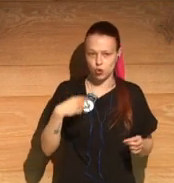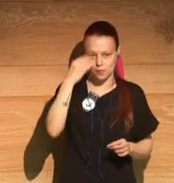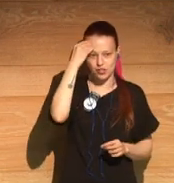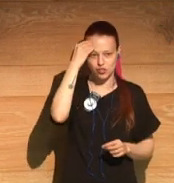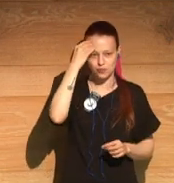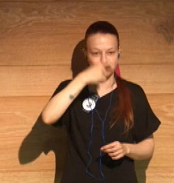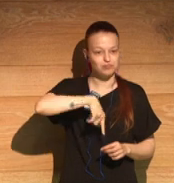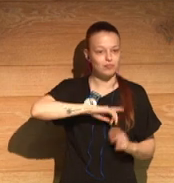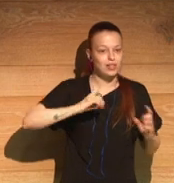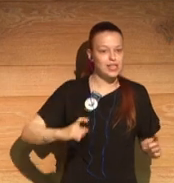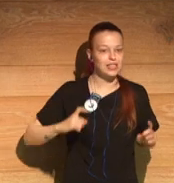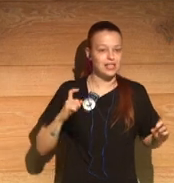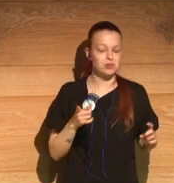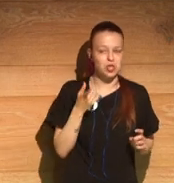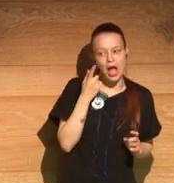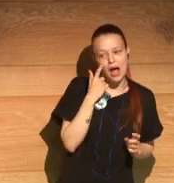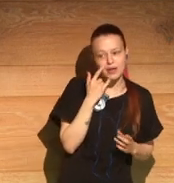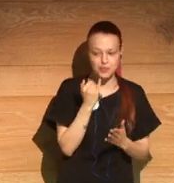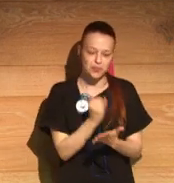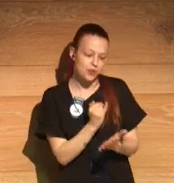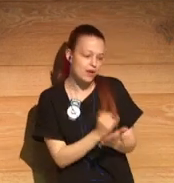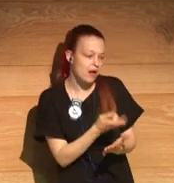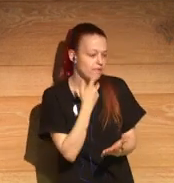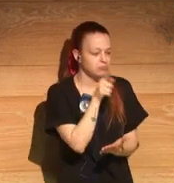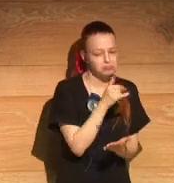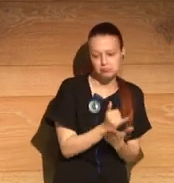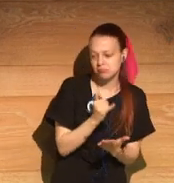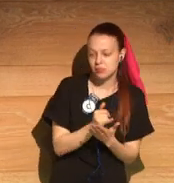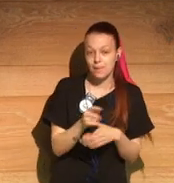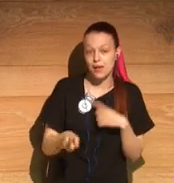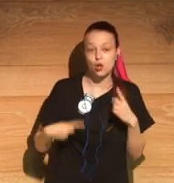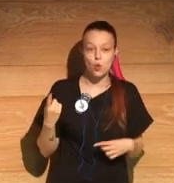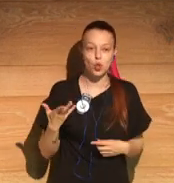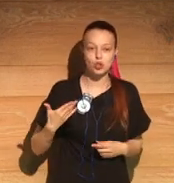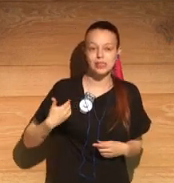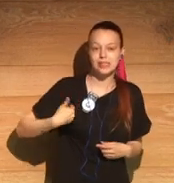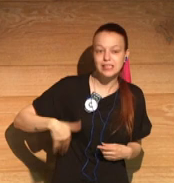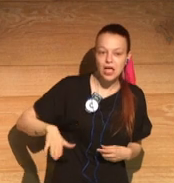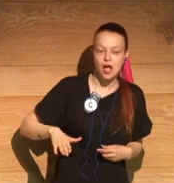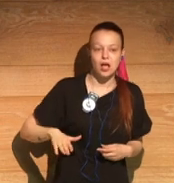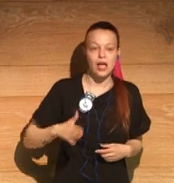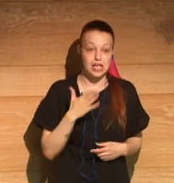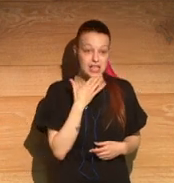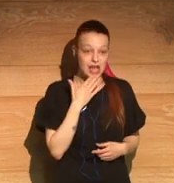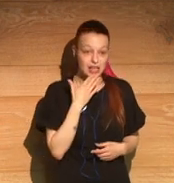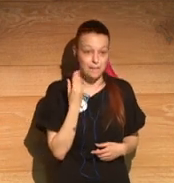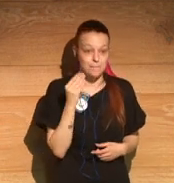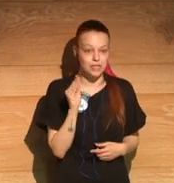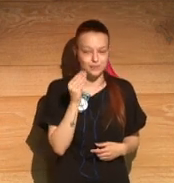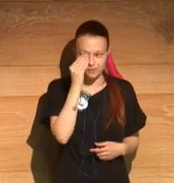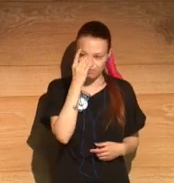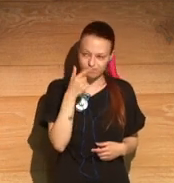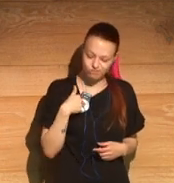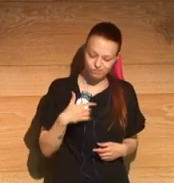a point comes where you you value the idea of somebody being at home with you and, you know, just watching a movie together